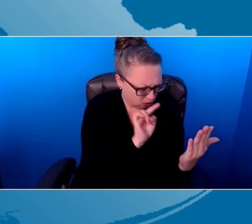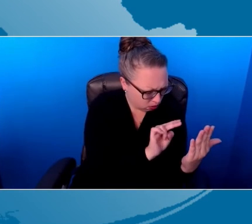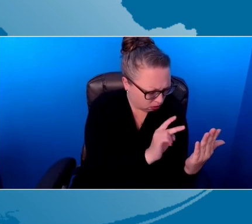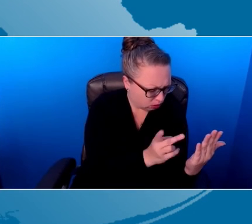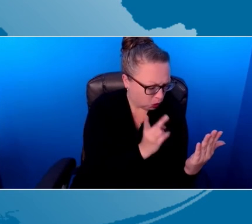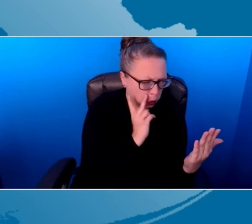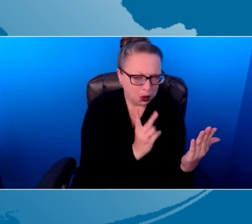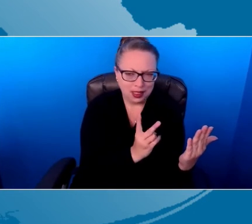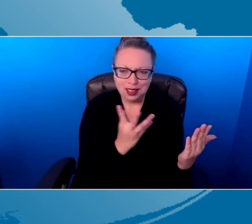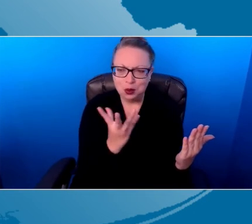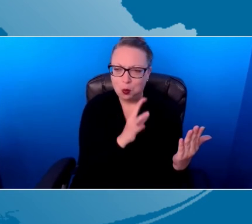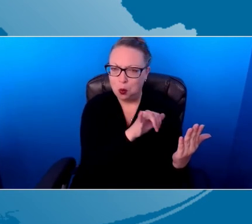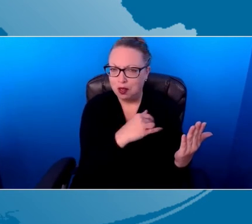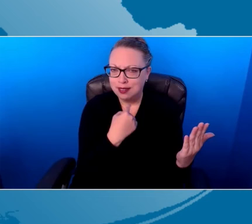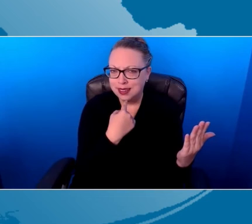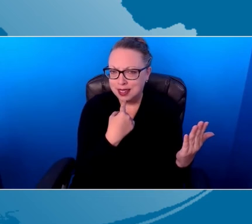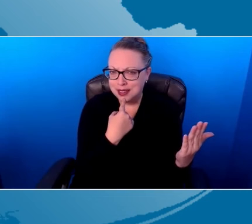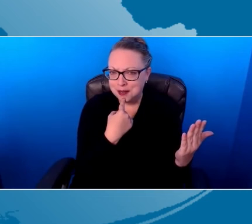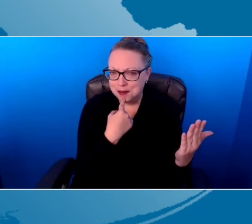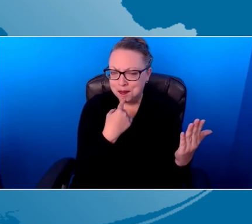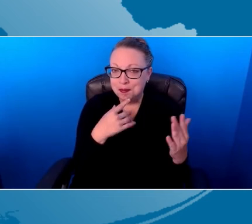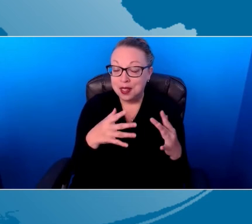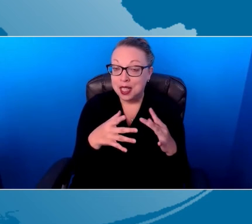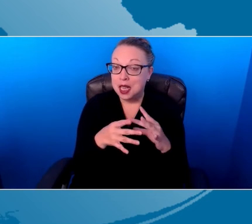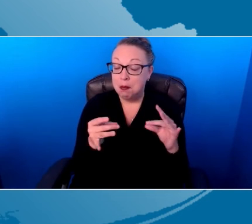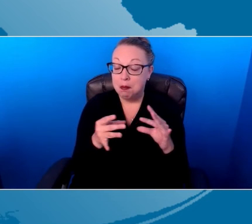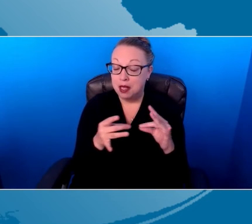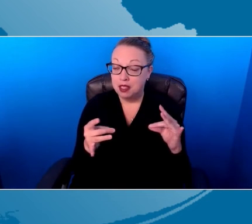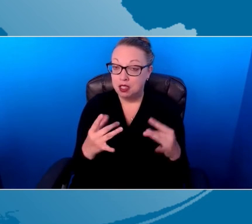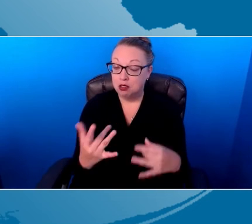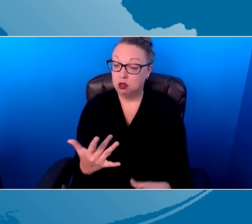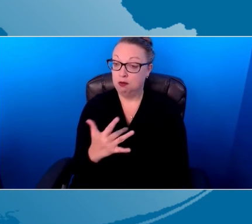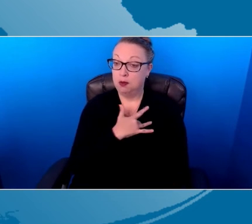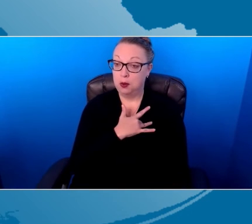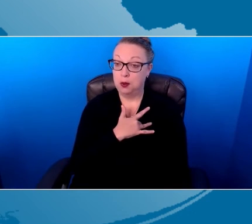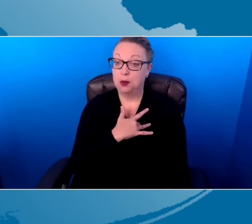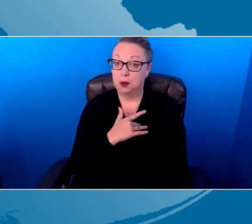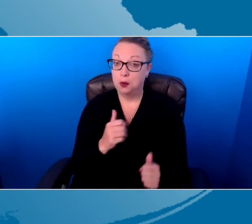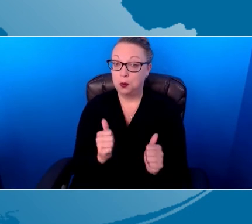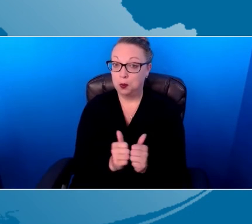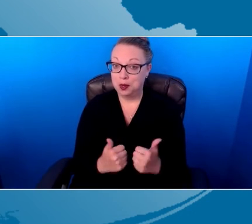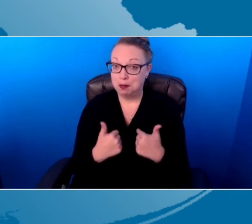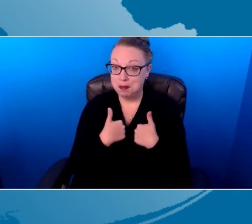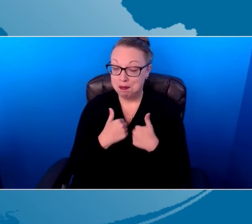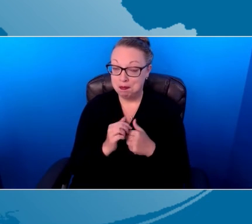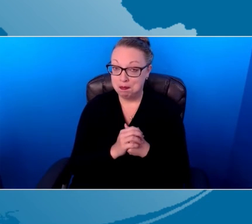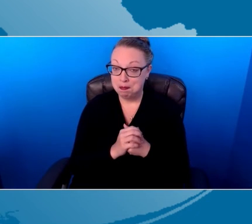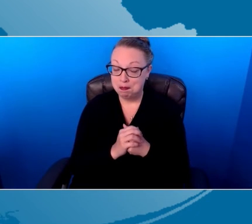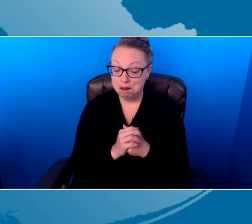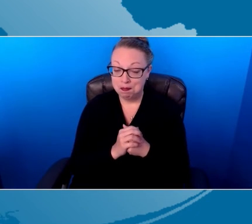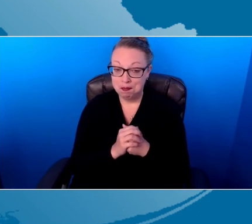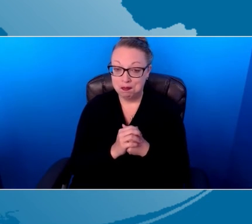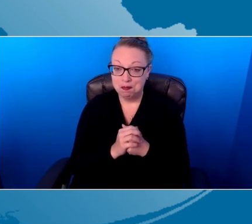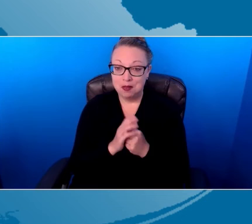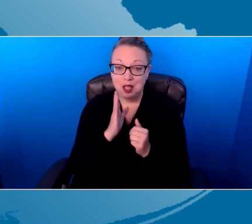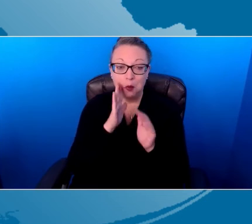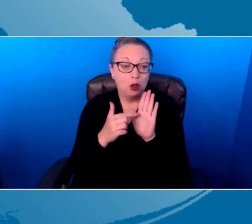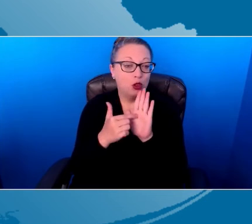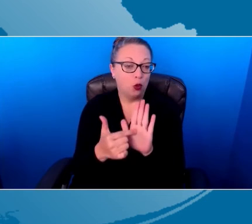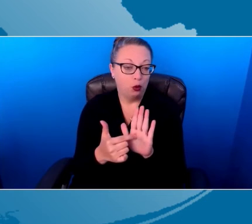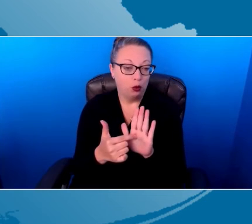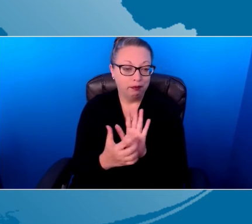the message was. And the message also struck a chord with me. And let me show you